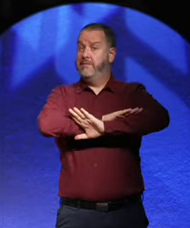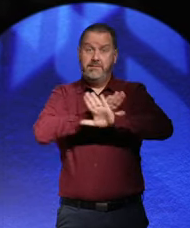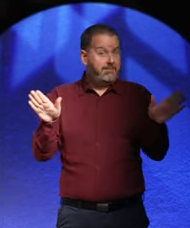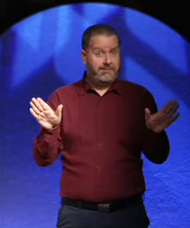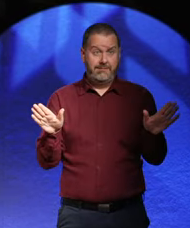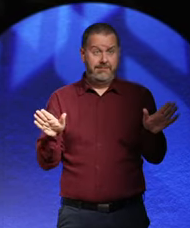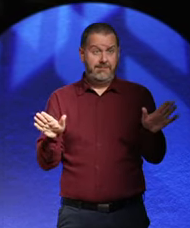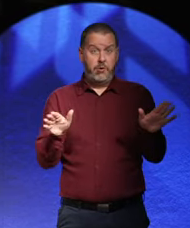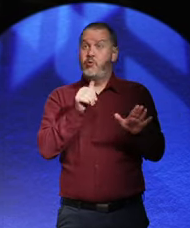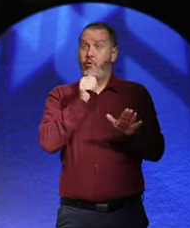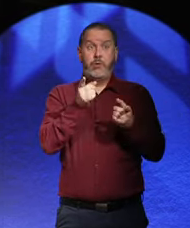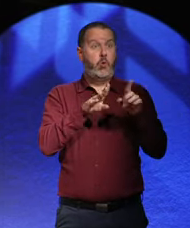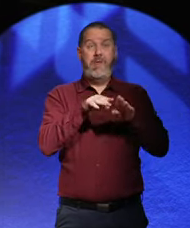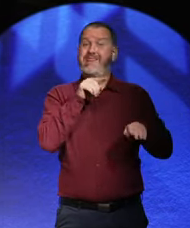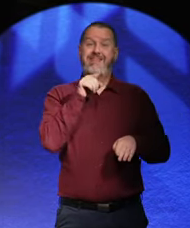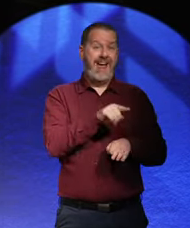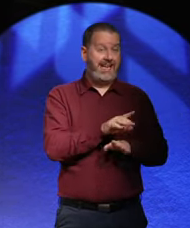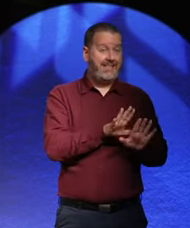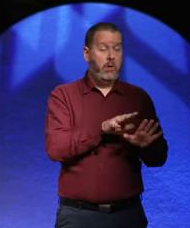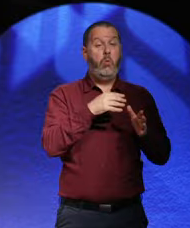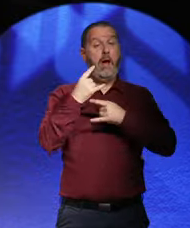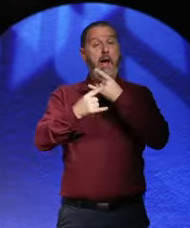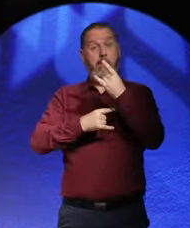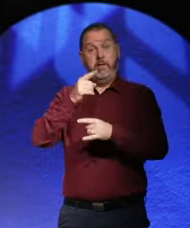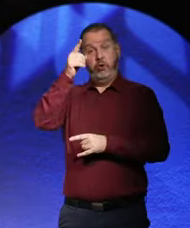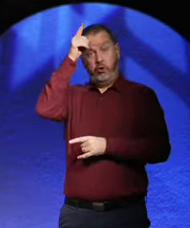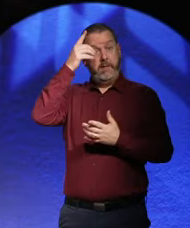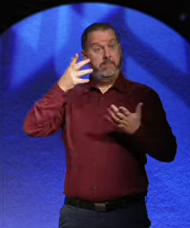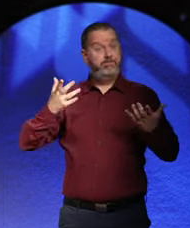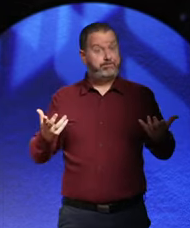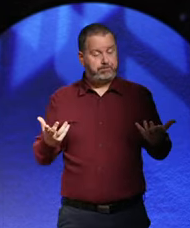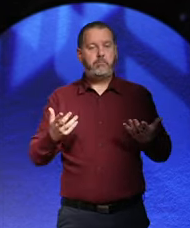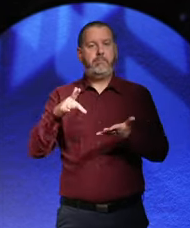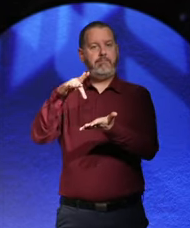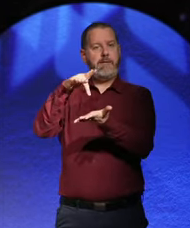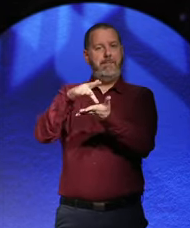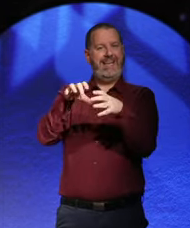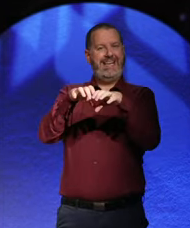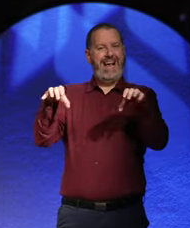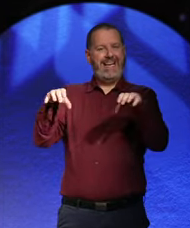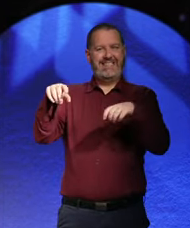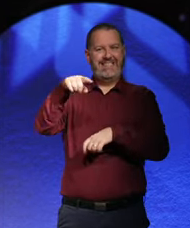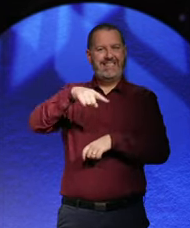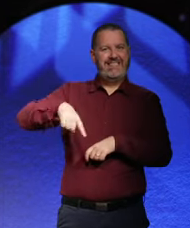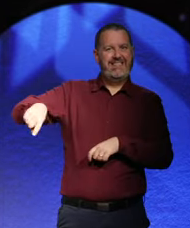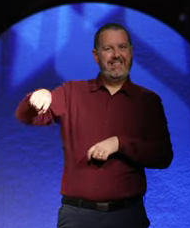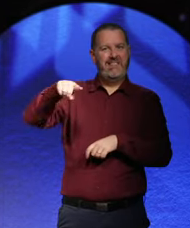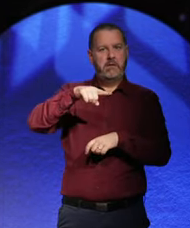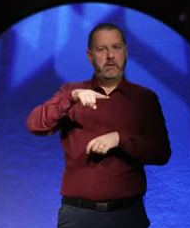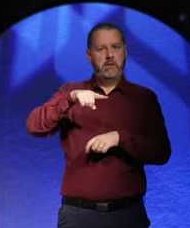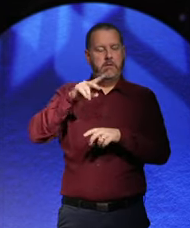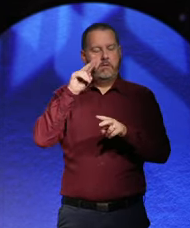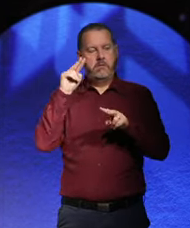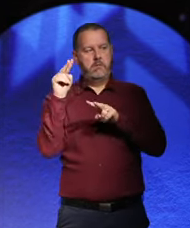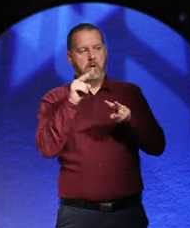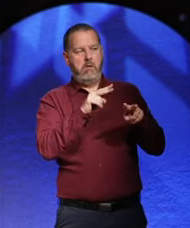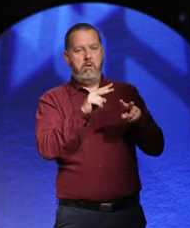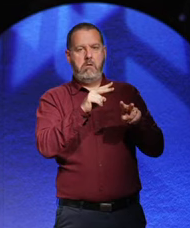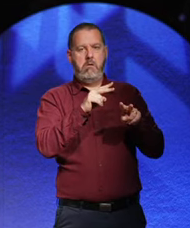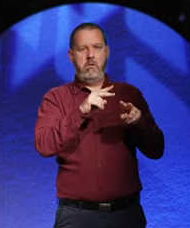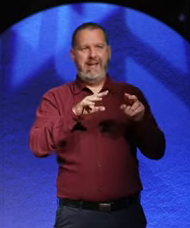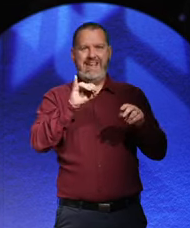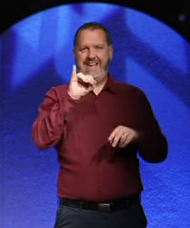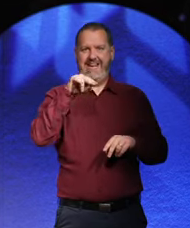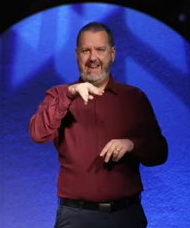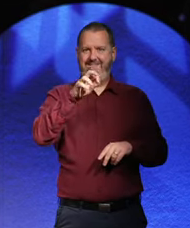Wall Street crash. What happened in Germany was the middle class were affected by the great inflation. And